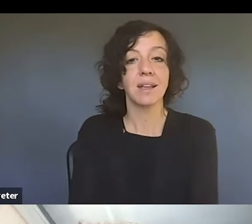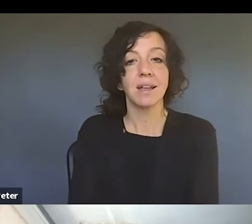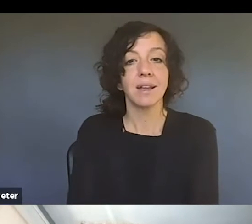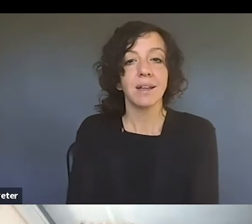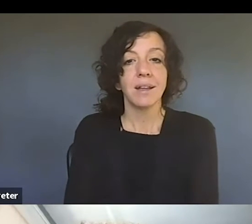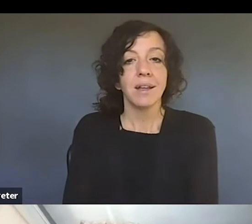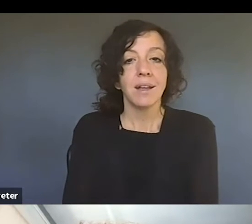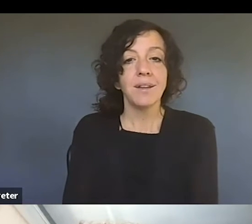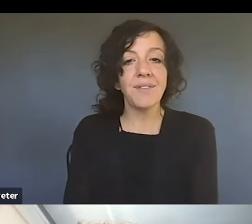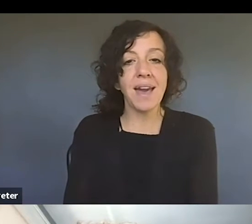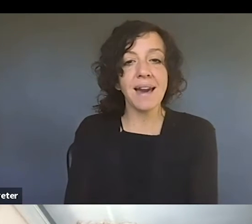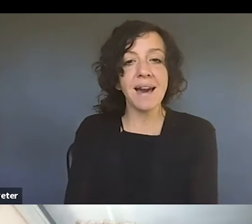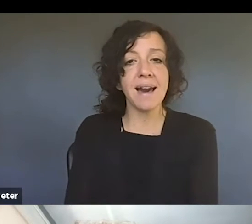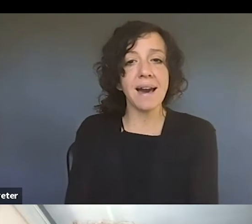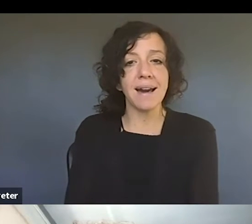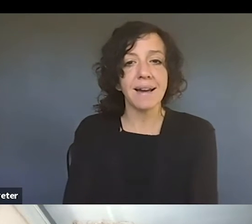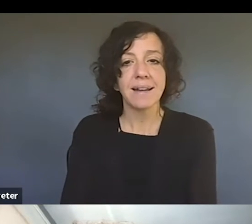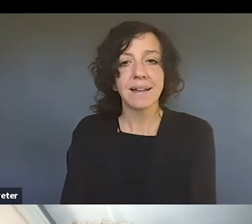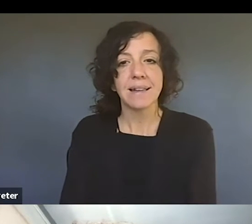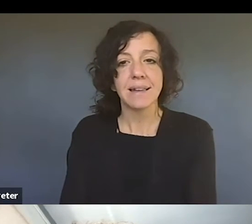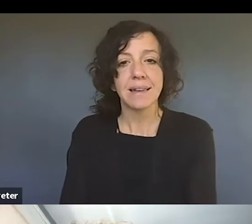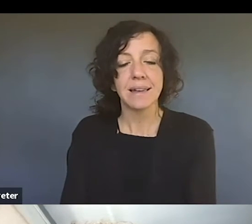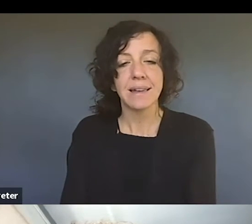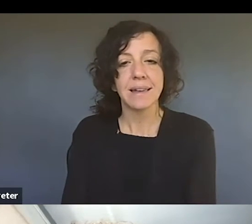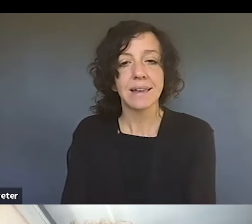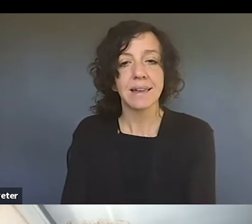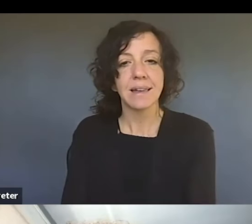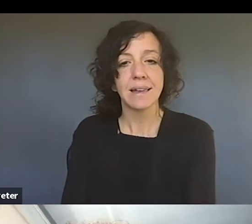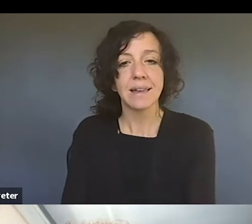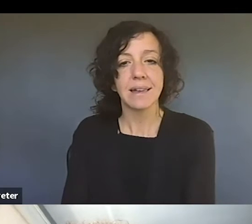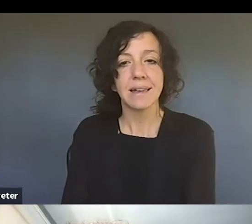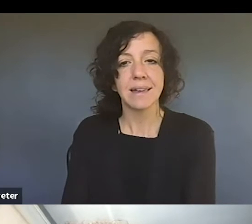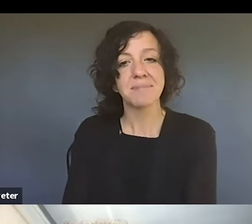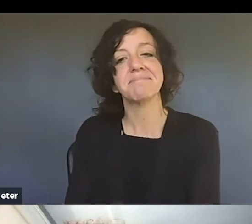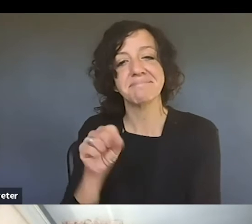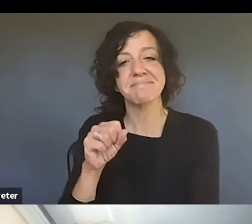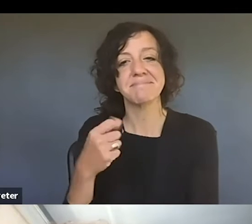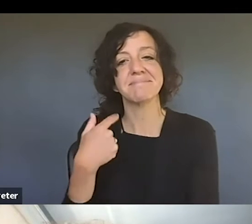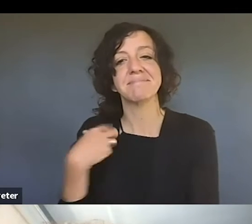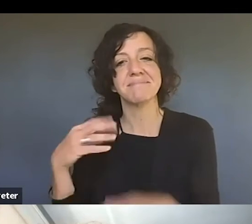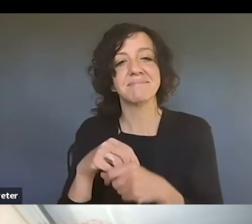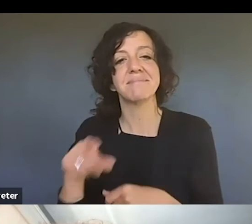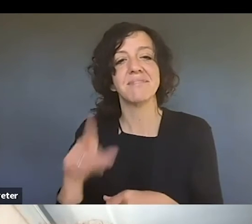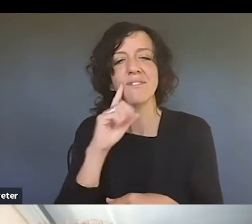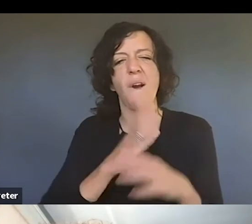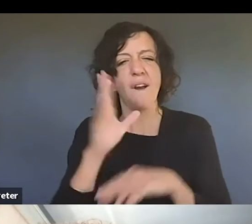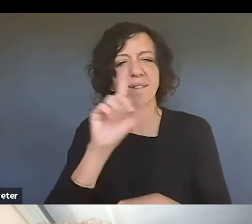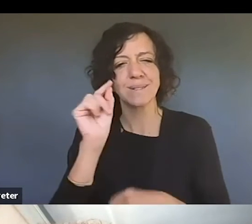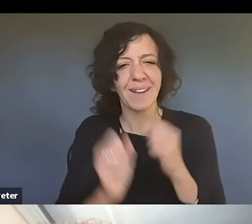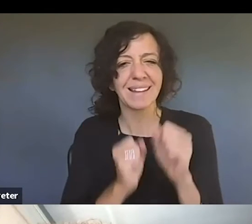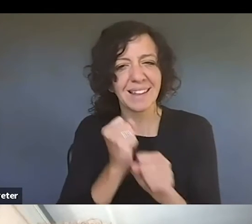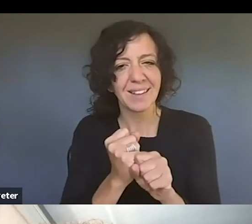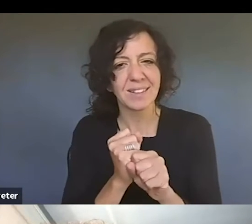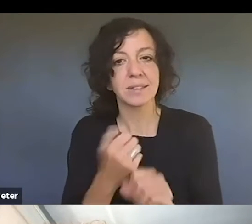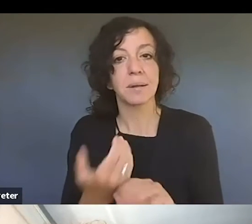So, um, I've been a practicing lawyer for over 20 years. Um, and prior